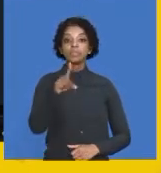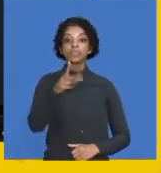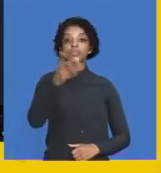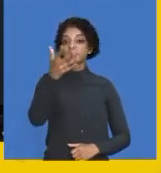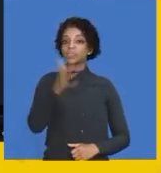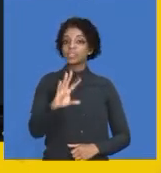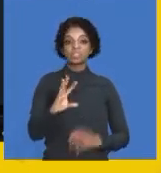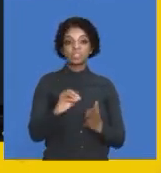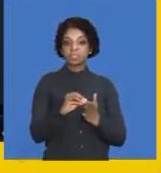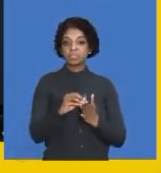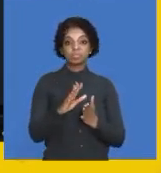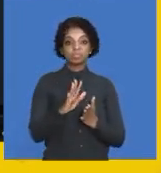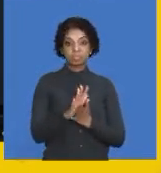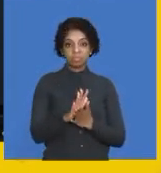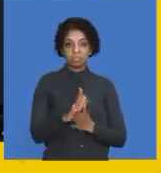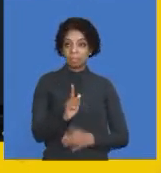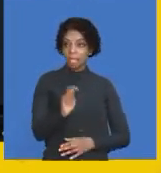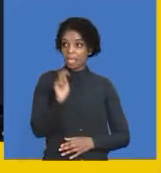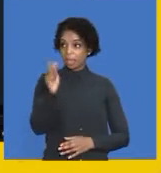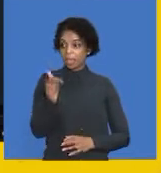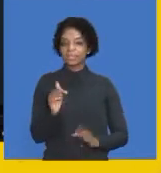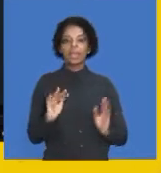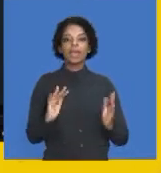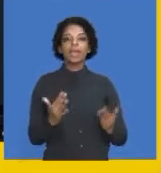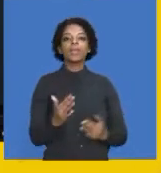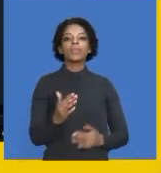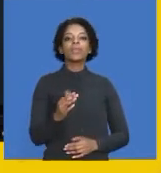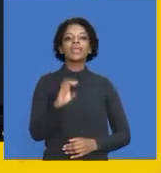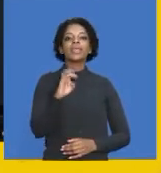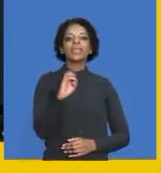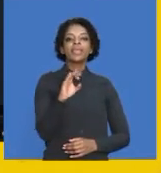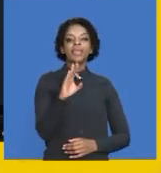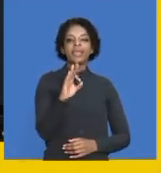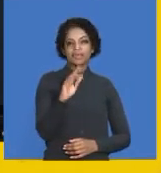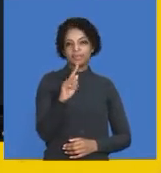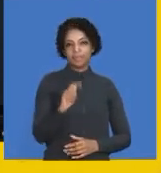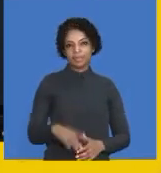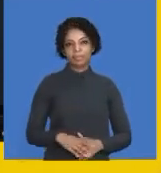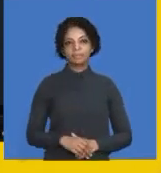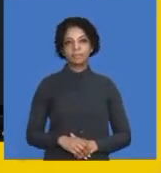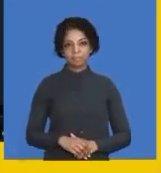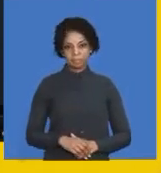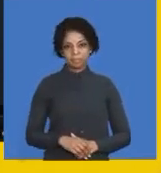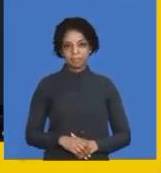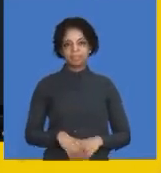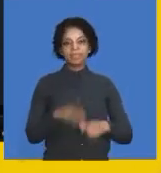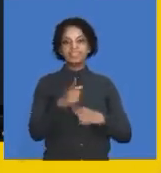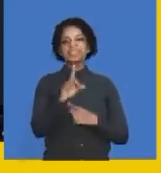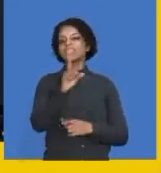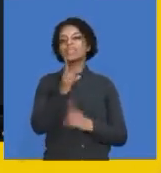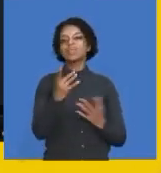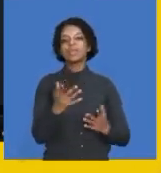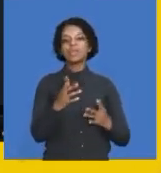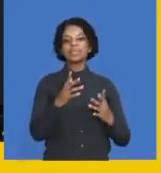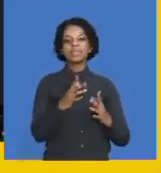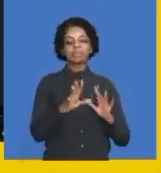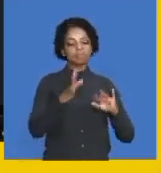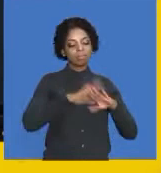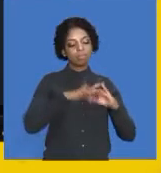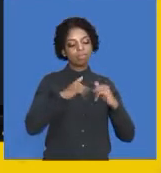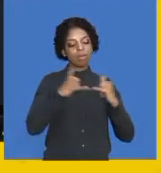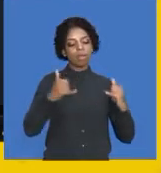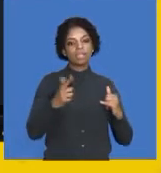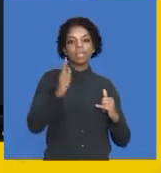a payment by means of an EFT. And EFT means an electronic funds